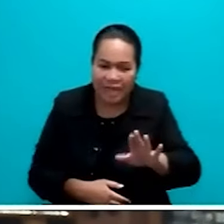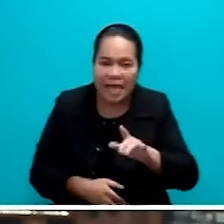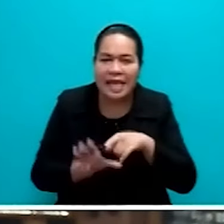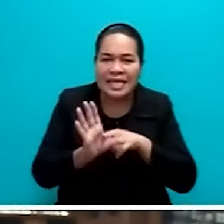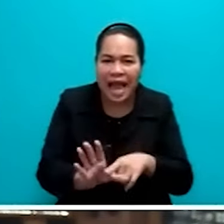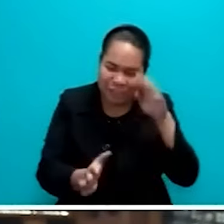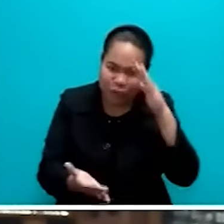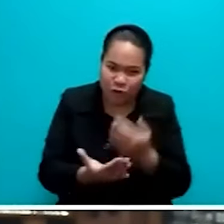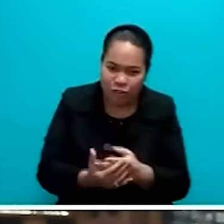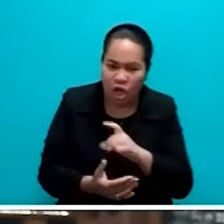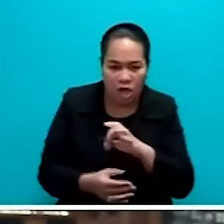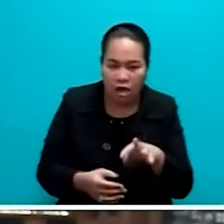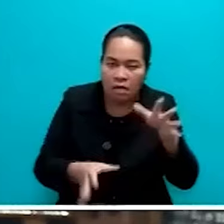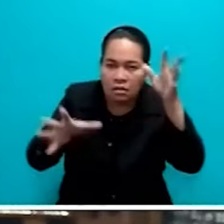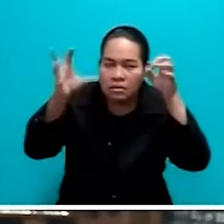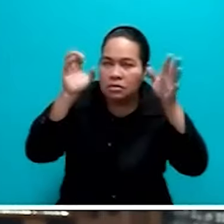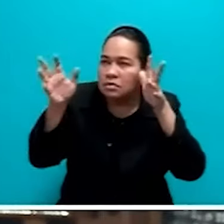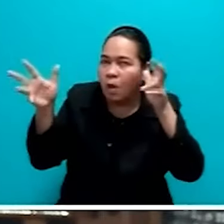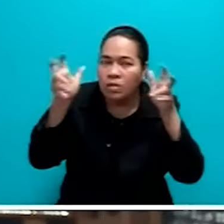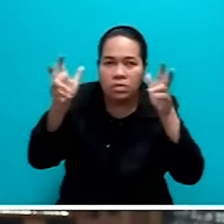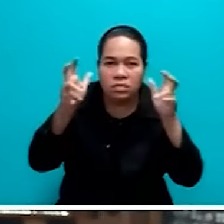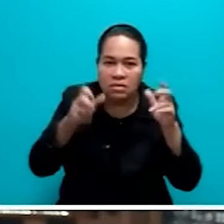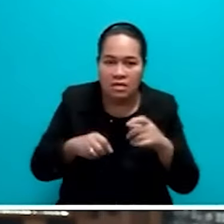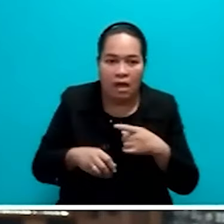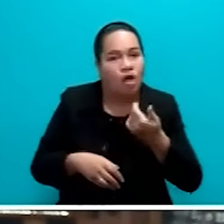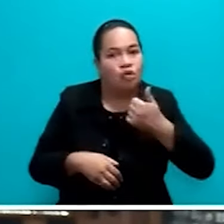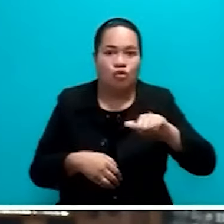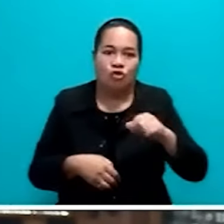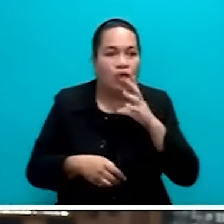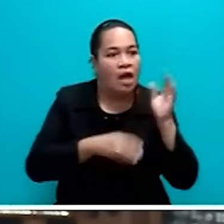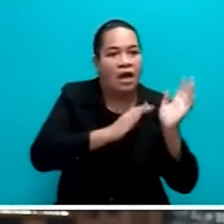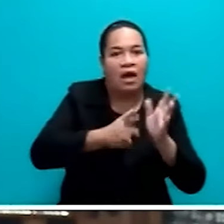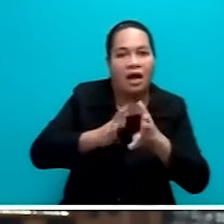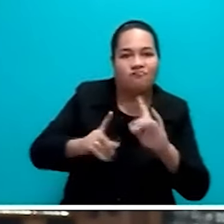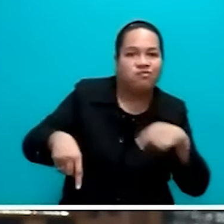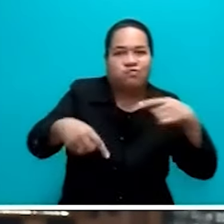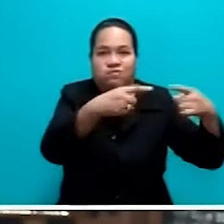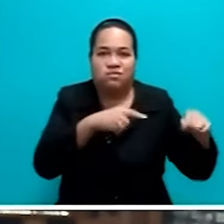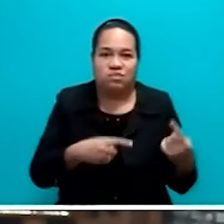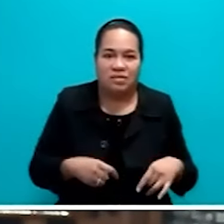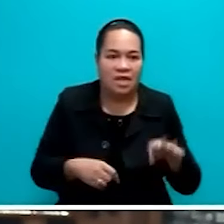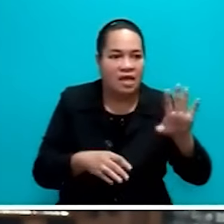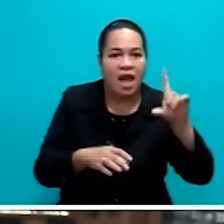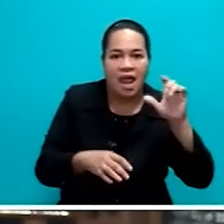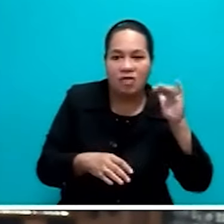take this and use it in their own classrooms or in their villages.